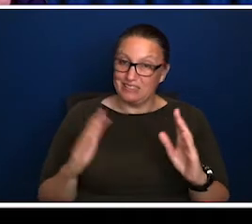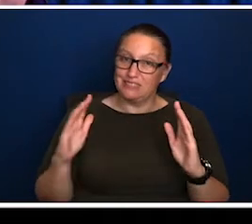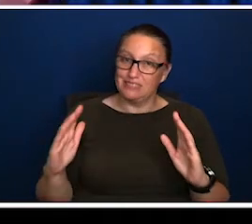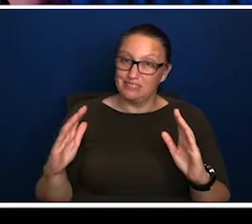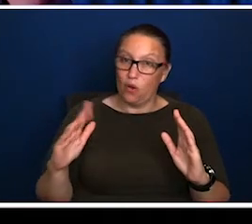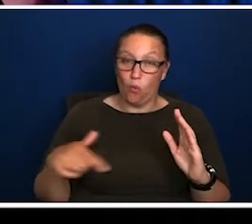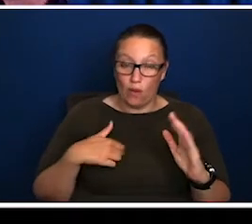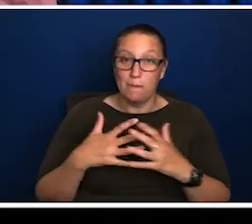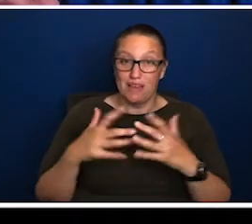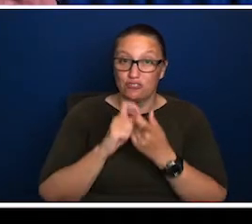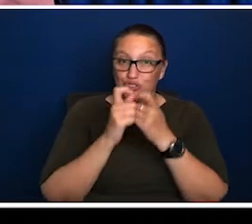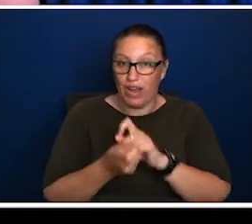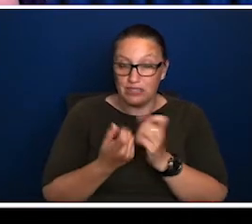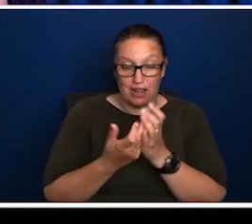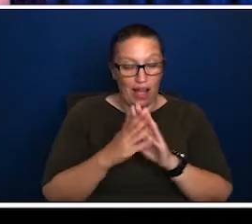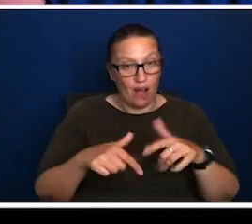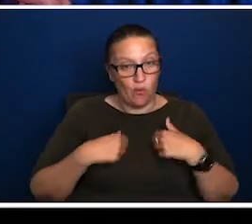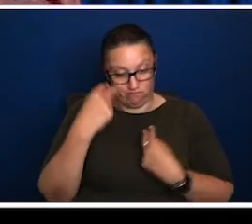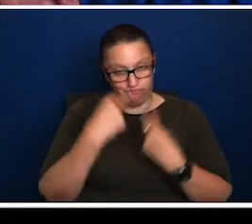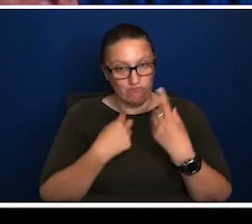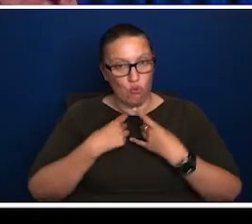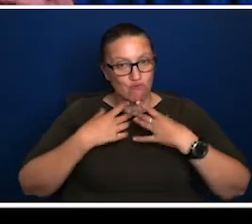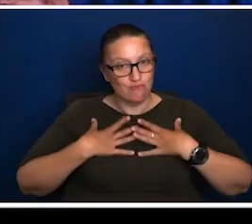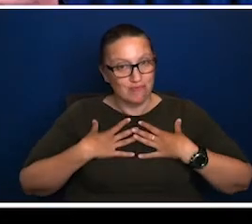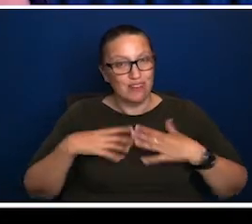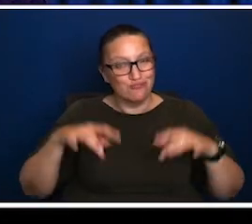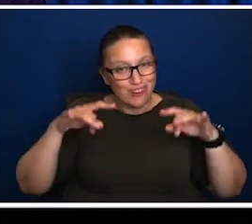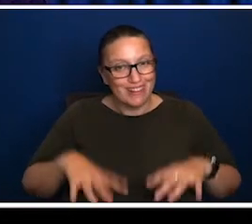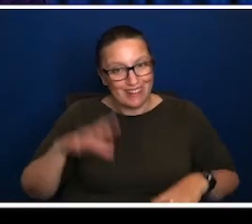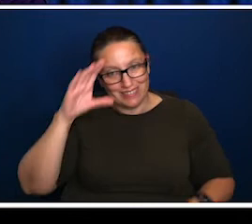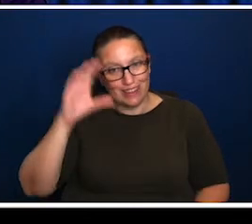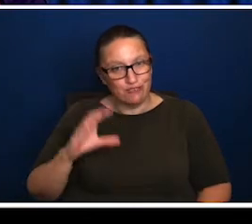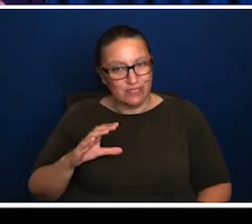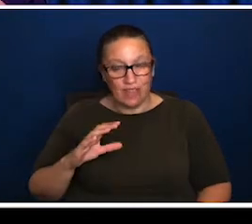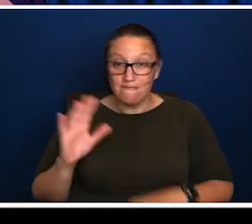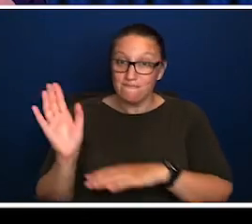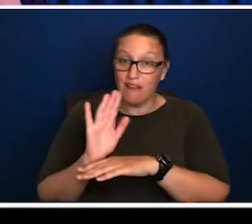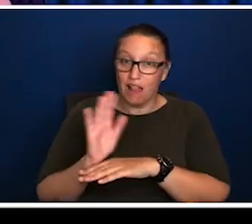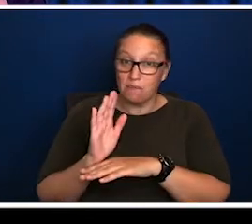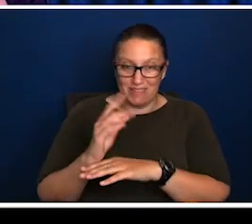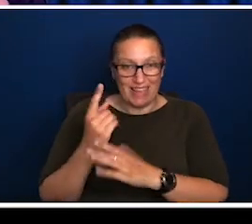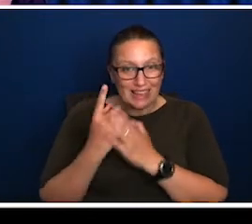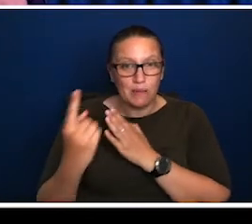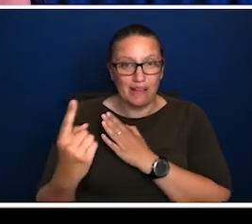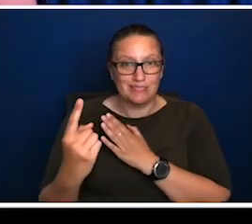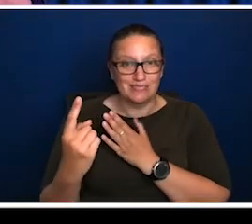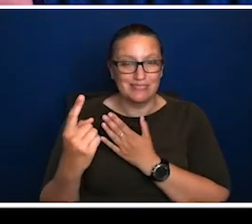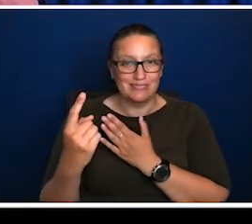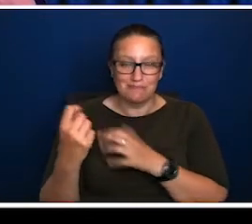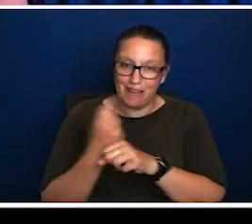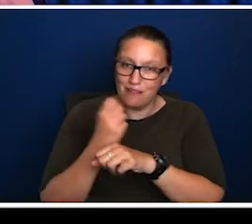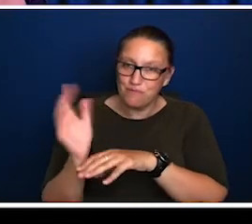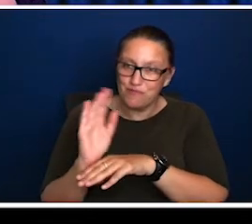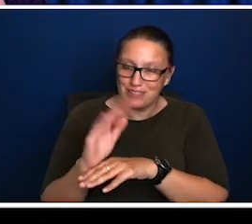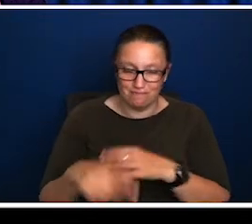country. Film industry had its sort of first flourish of independent movie making. The book trade, we were, writing books about